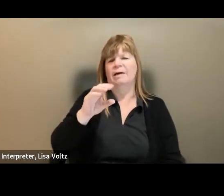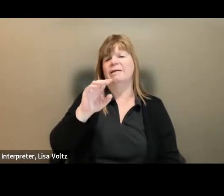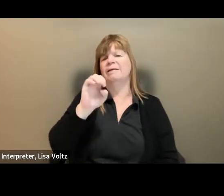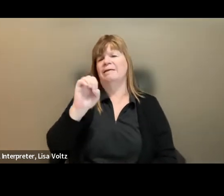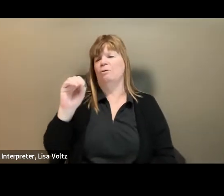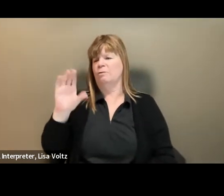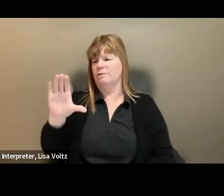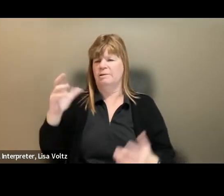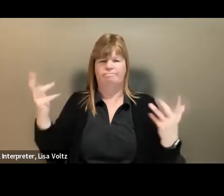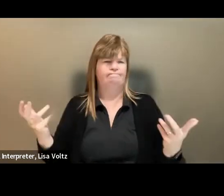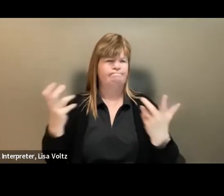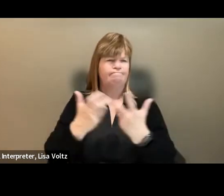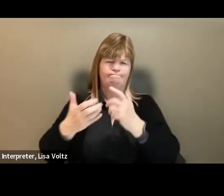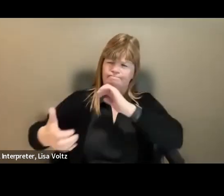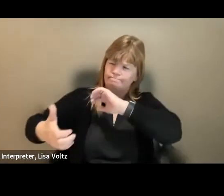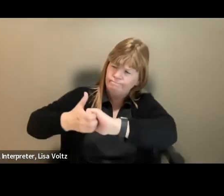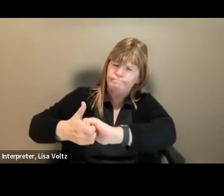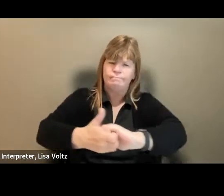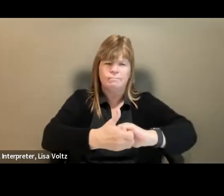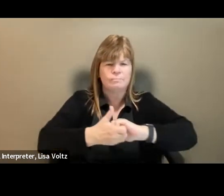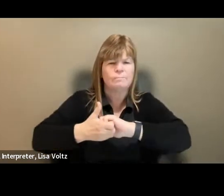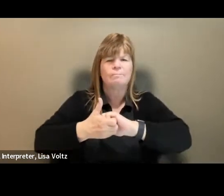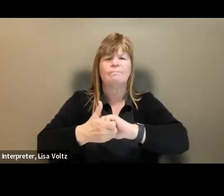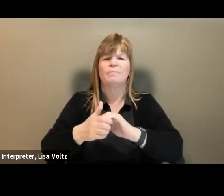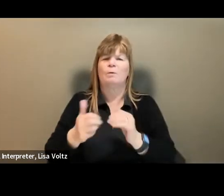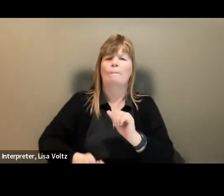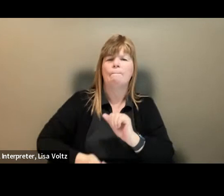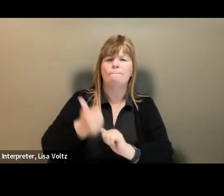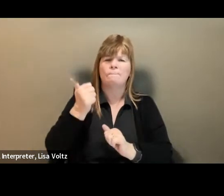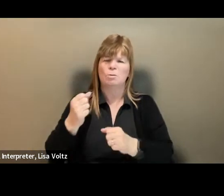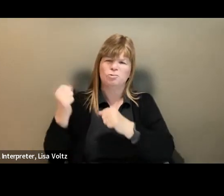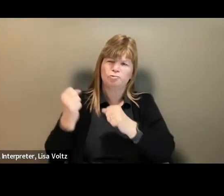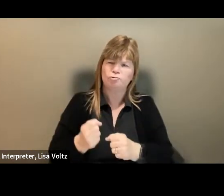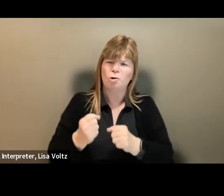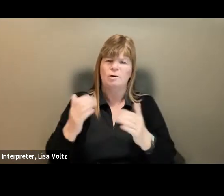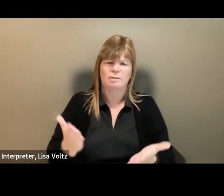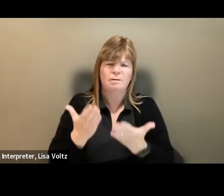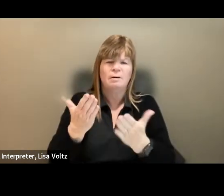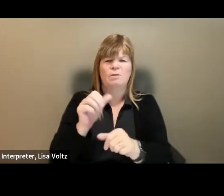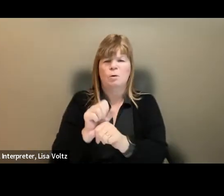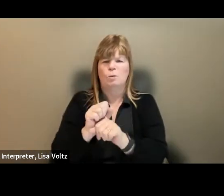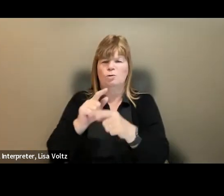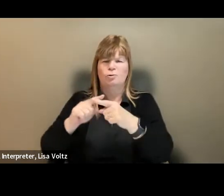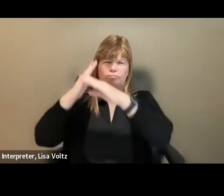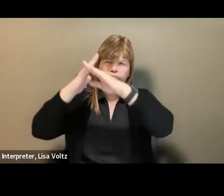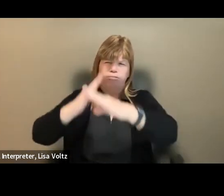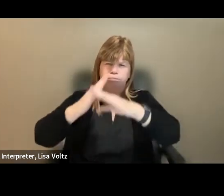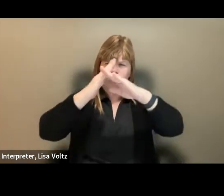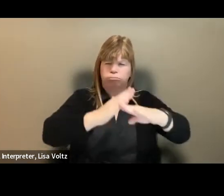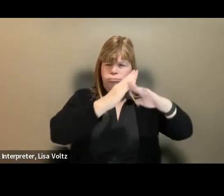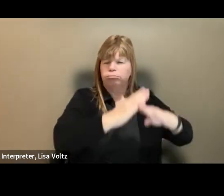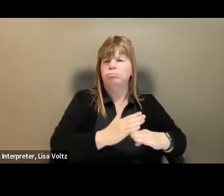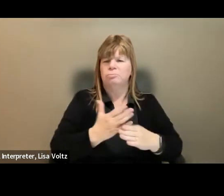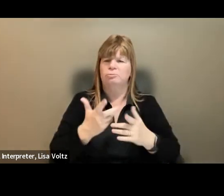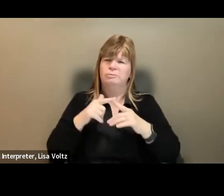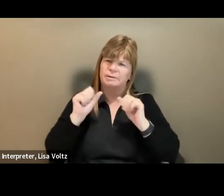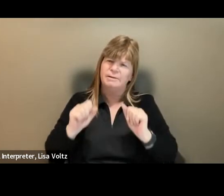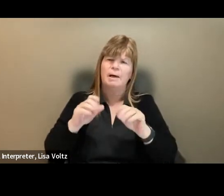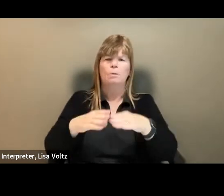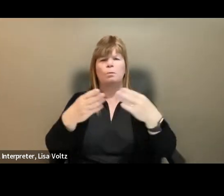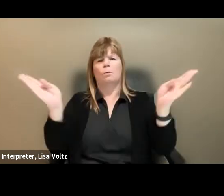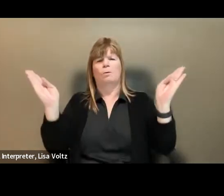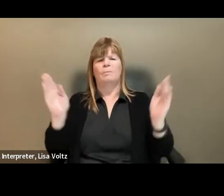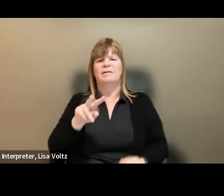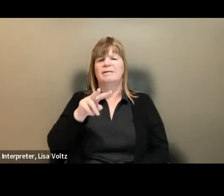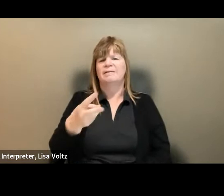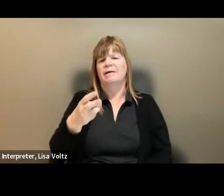joined forces to bring together the most impactful work to eliminate barriers to opportunity. Second Chance Month